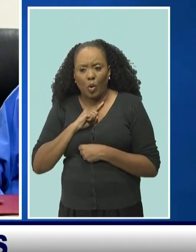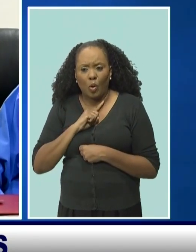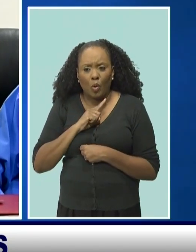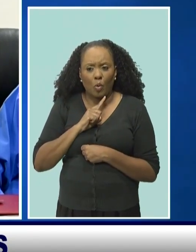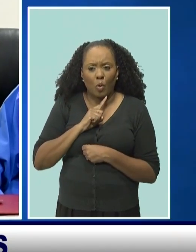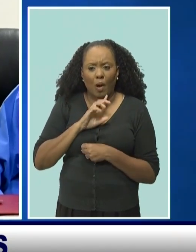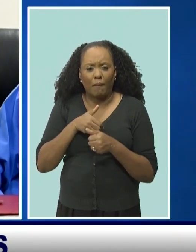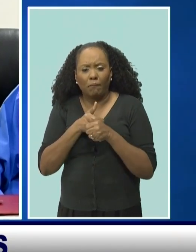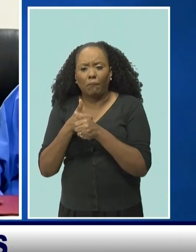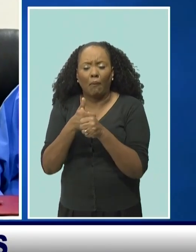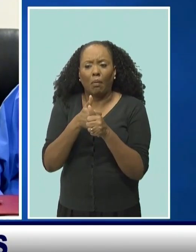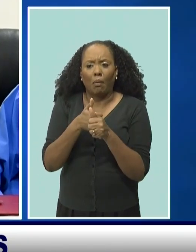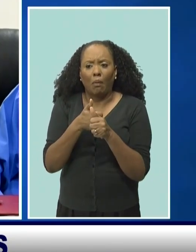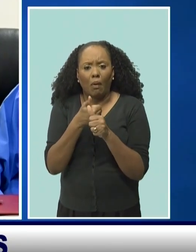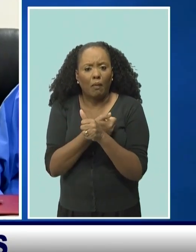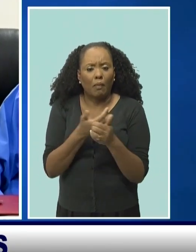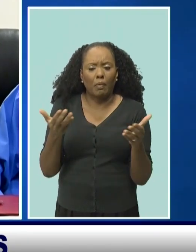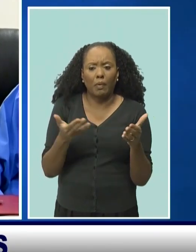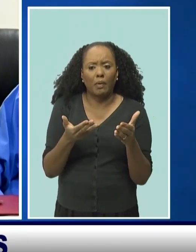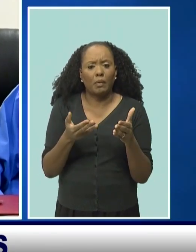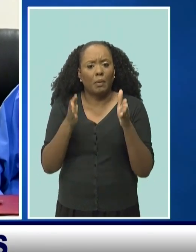activities of the individual.